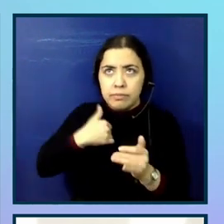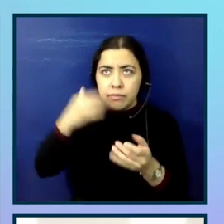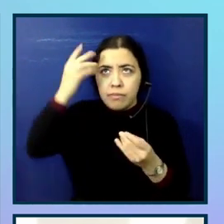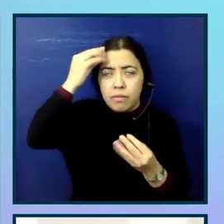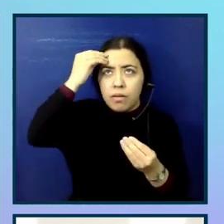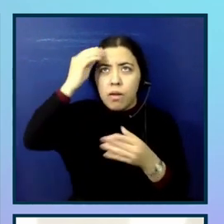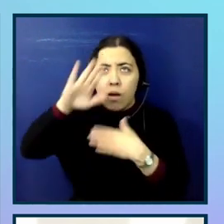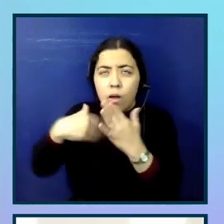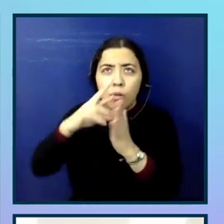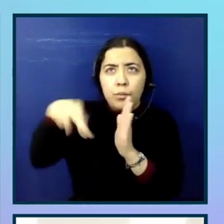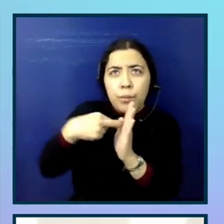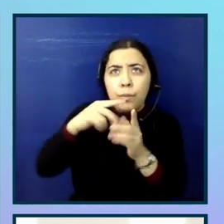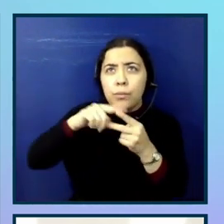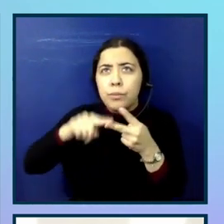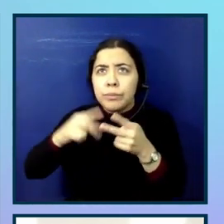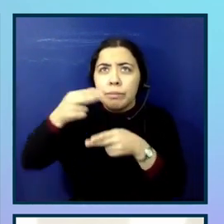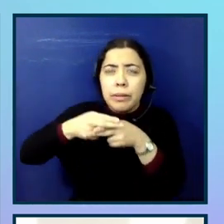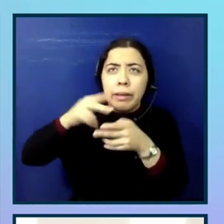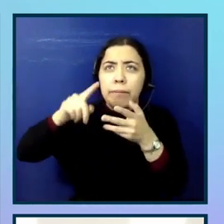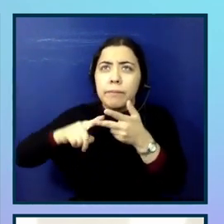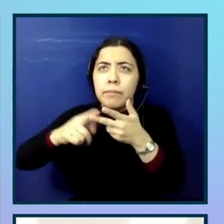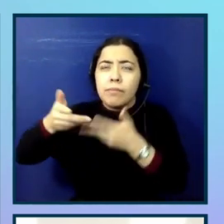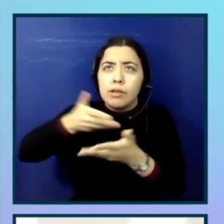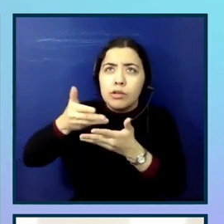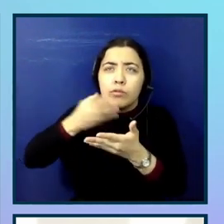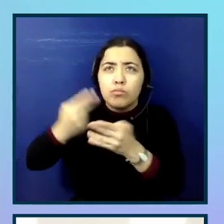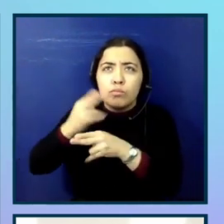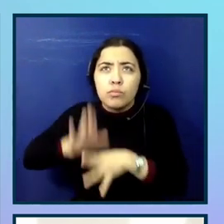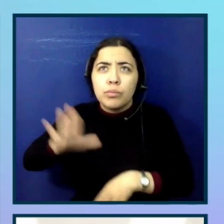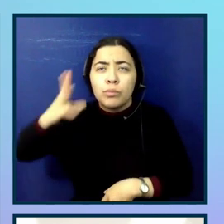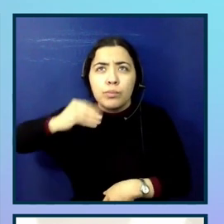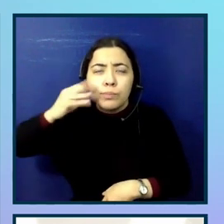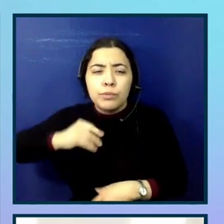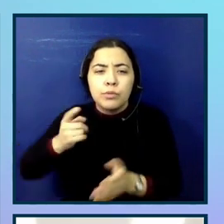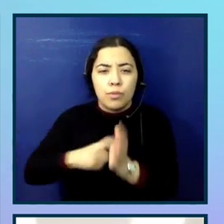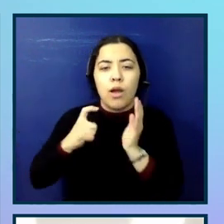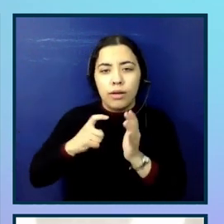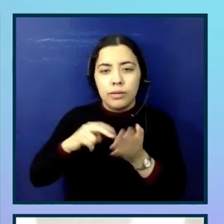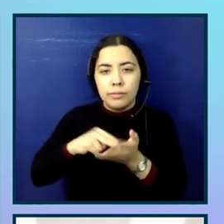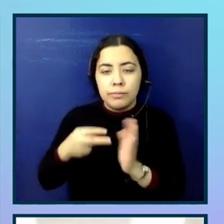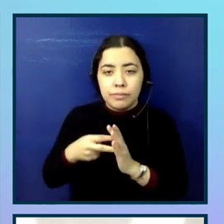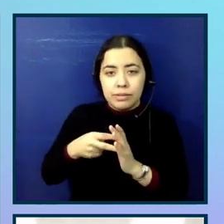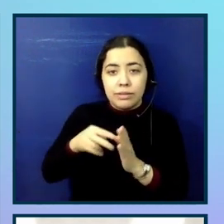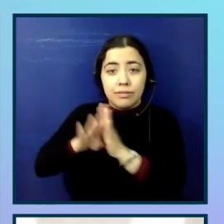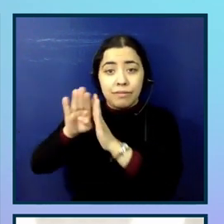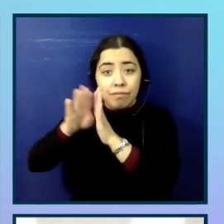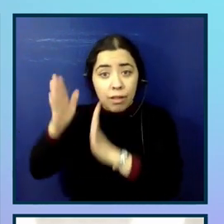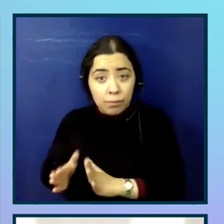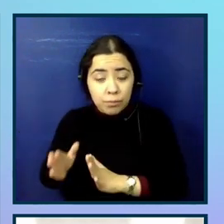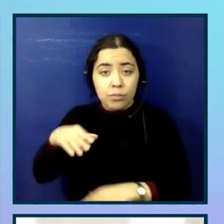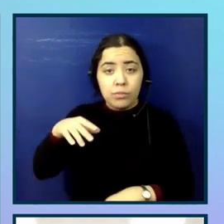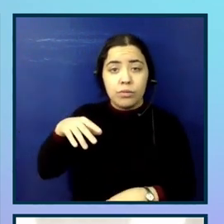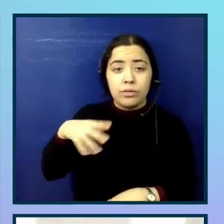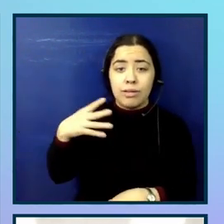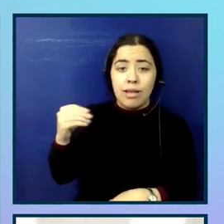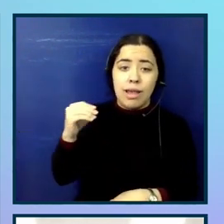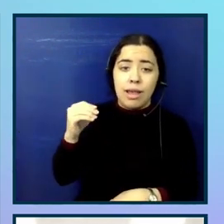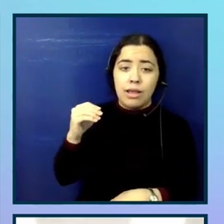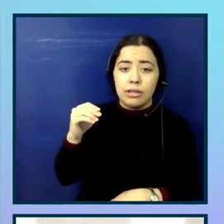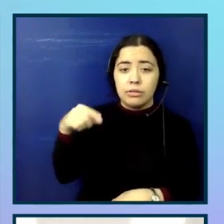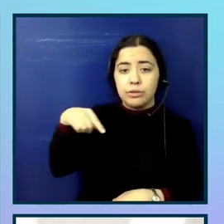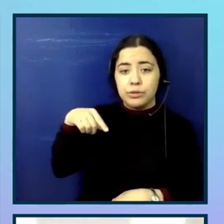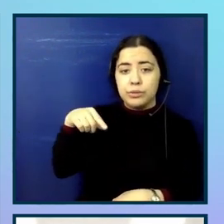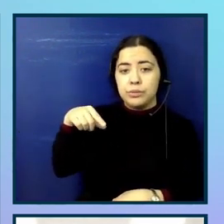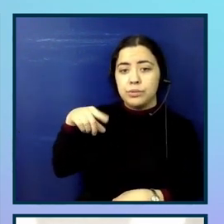names and interactions required. And the benefits of this is that it provides input to both the developers and QEs when implementing a solution and